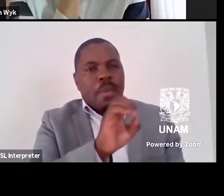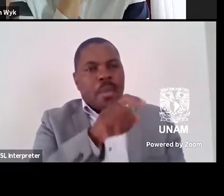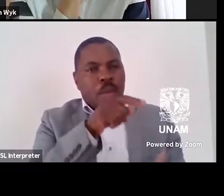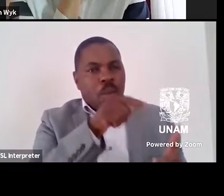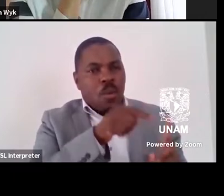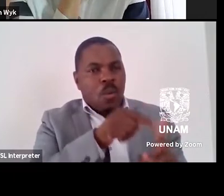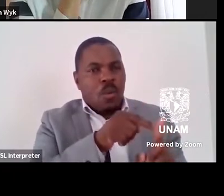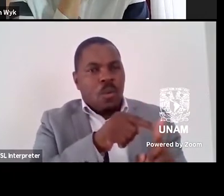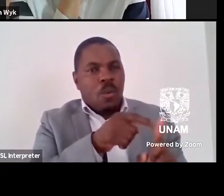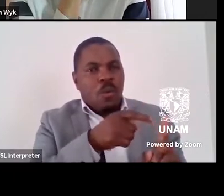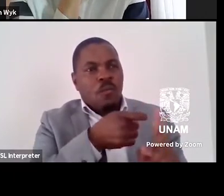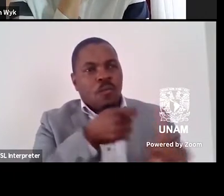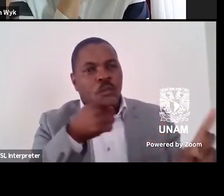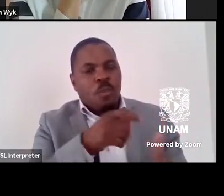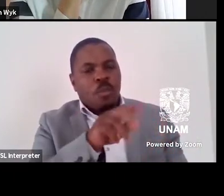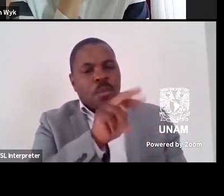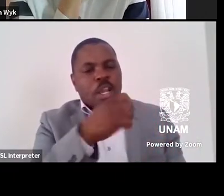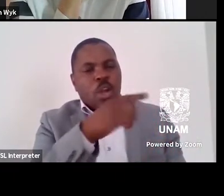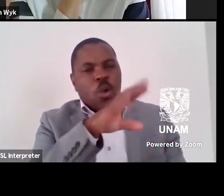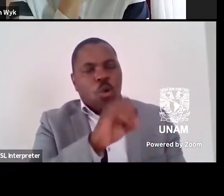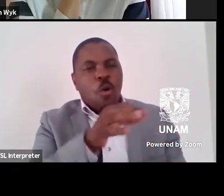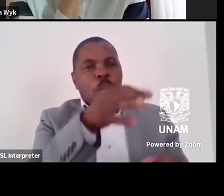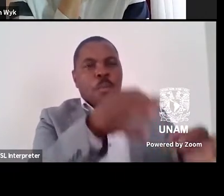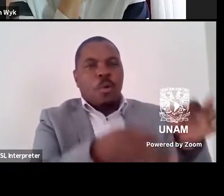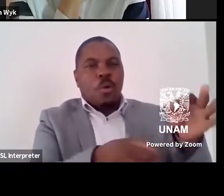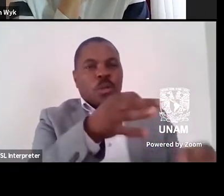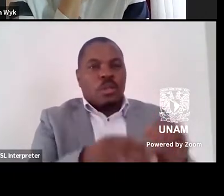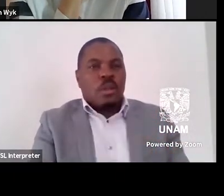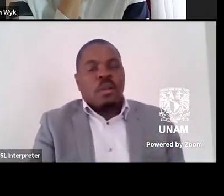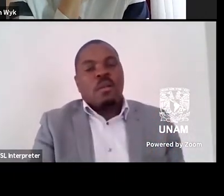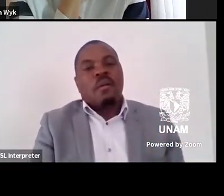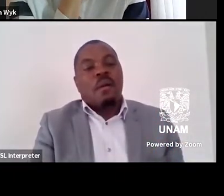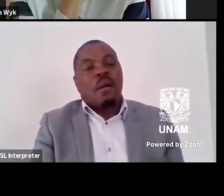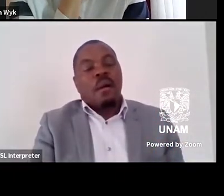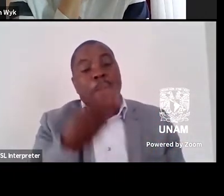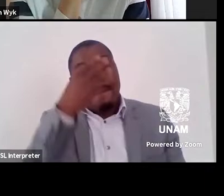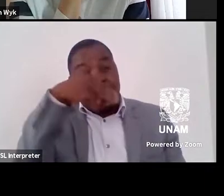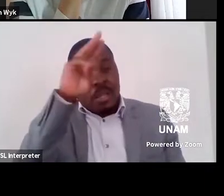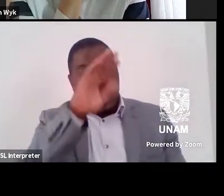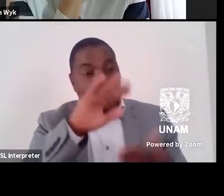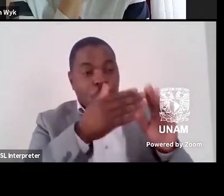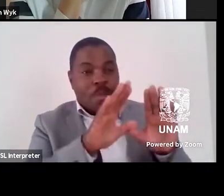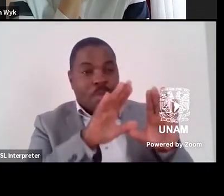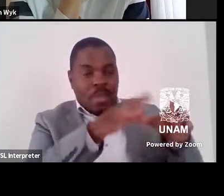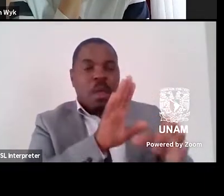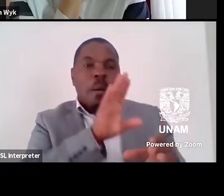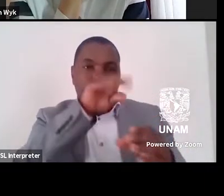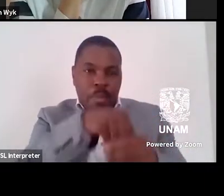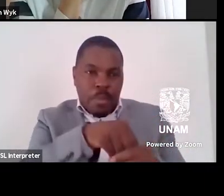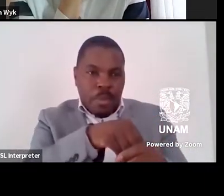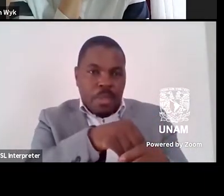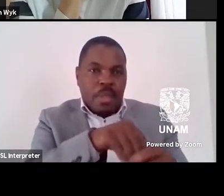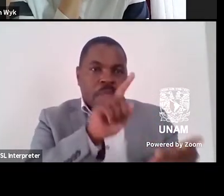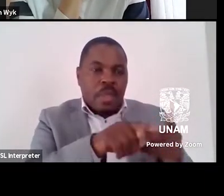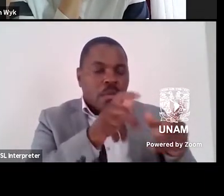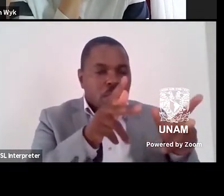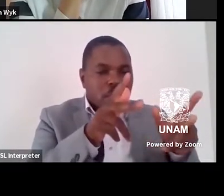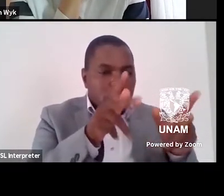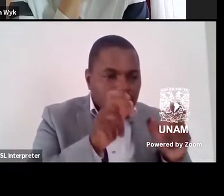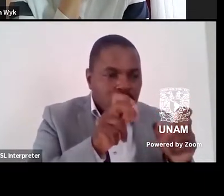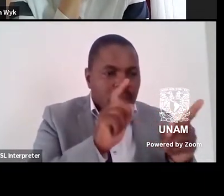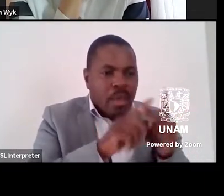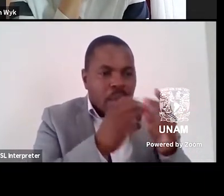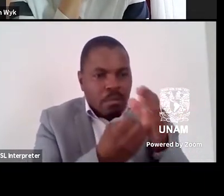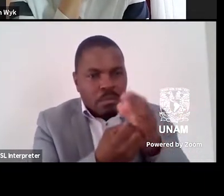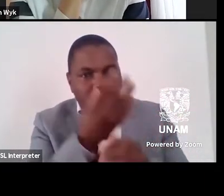necropolitics. Contemporary Mexican society participates from both the consumption and production and global